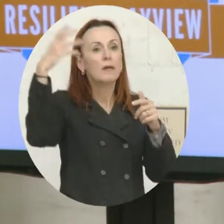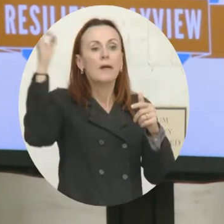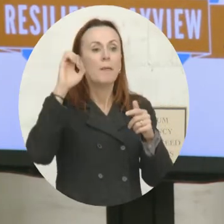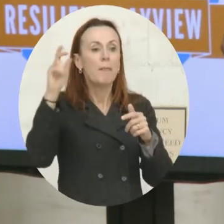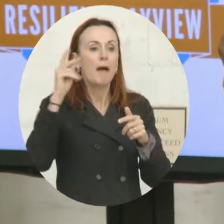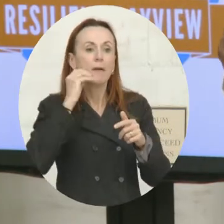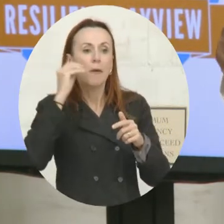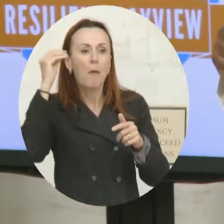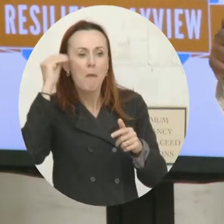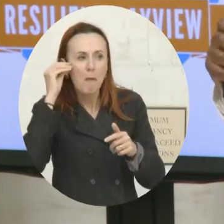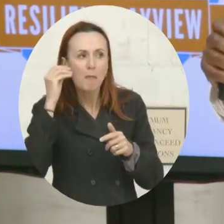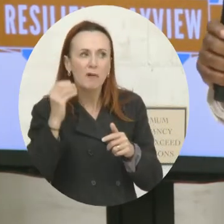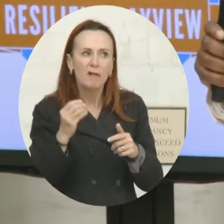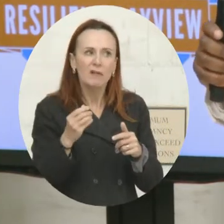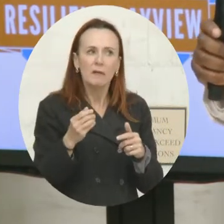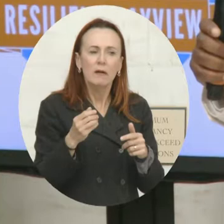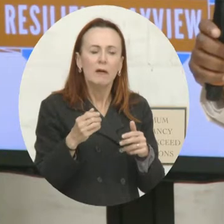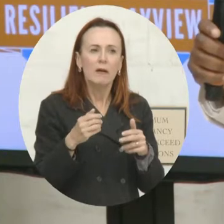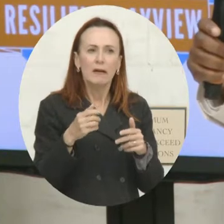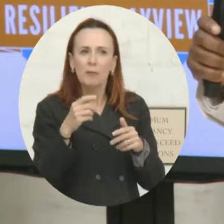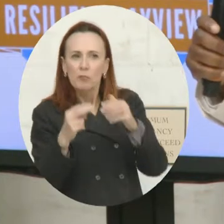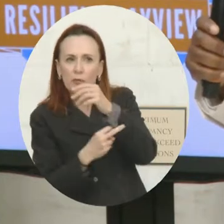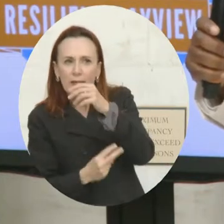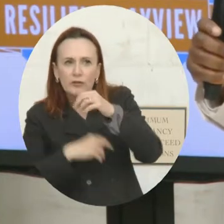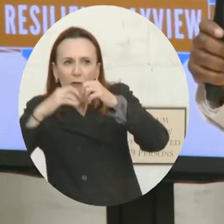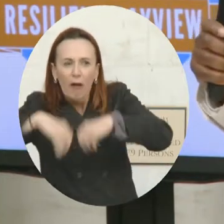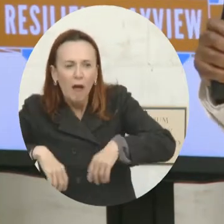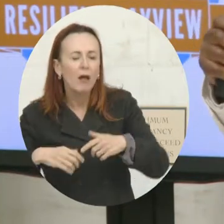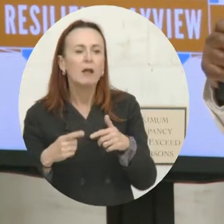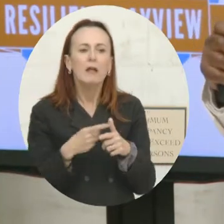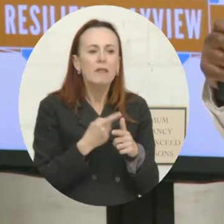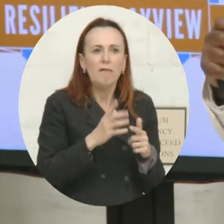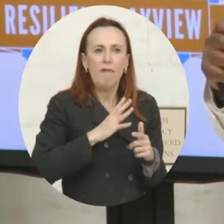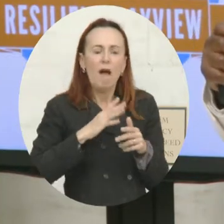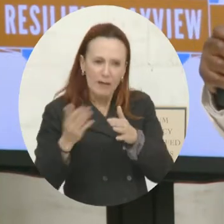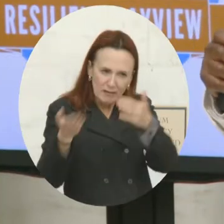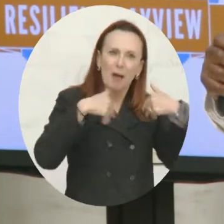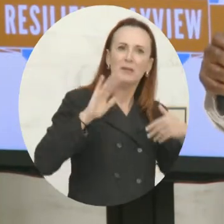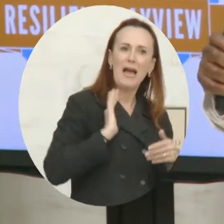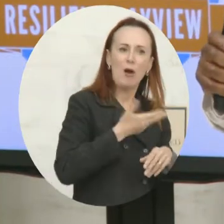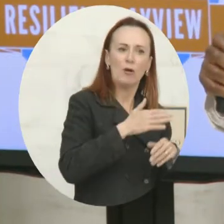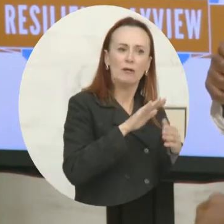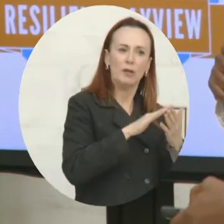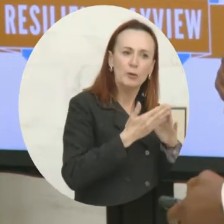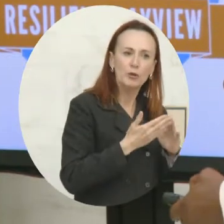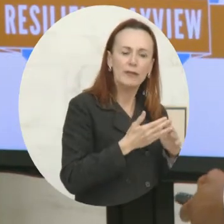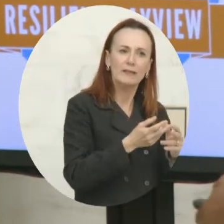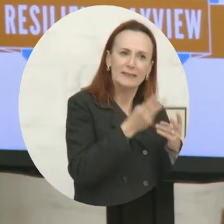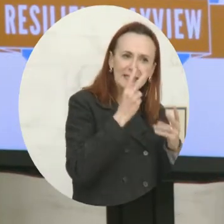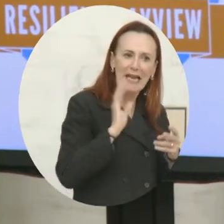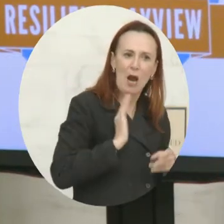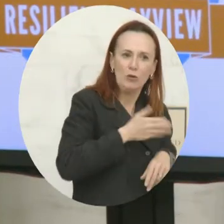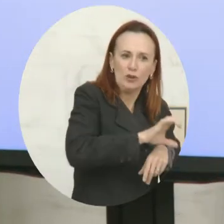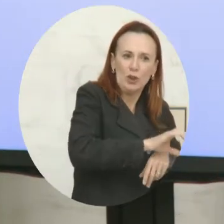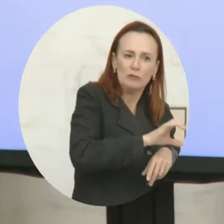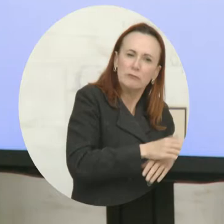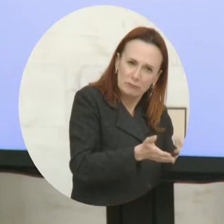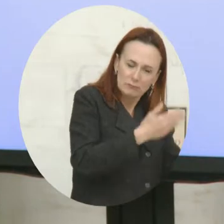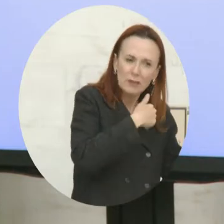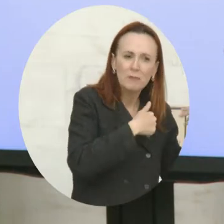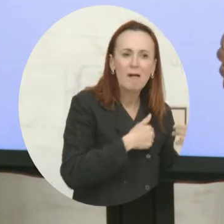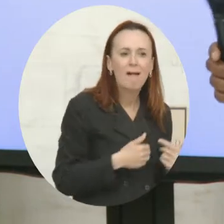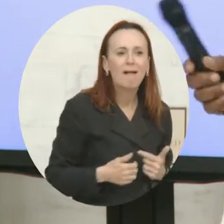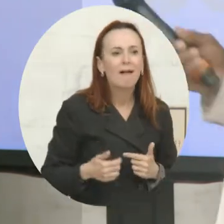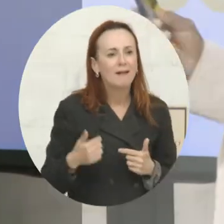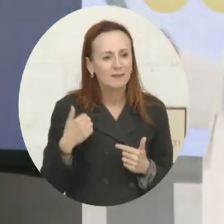Let us help you. This is what resiliency is all about. It's not about up here. It's about down here. And we try to keep it that